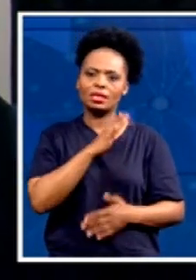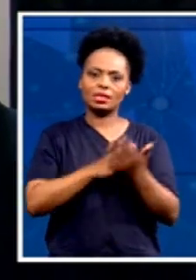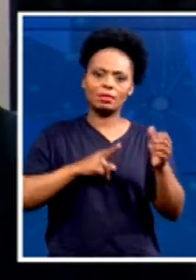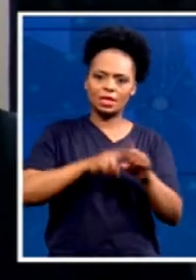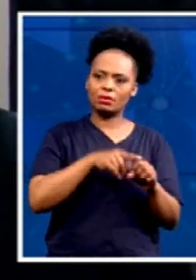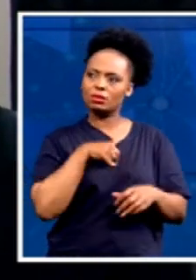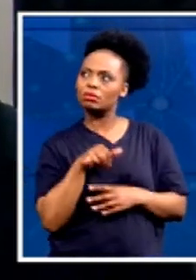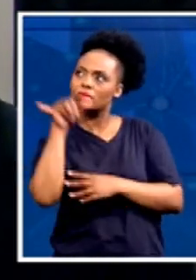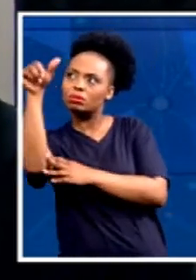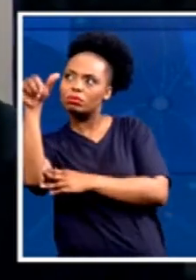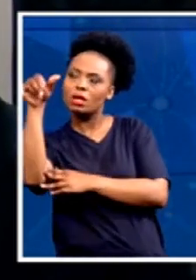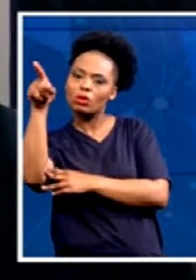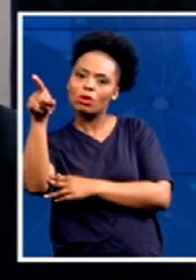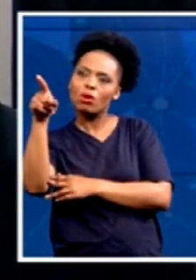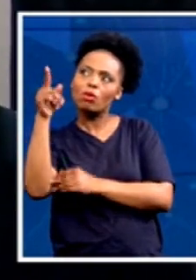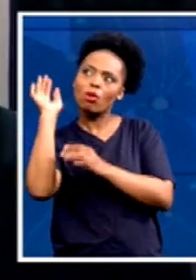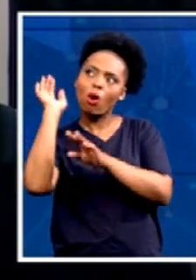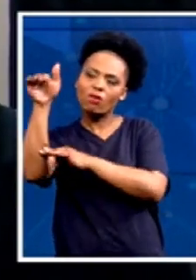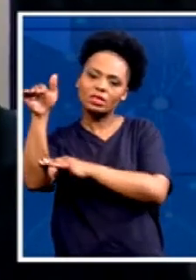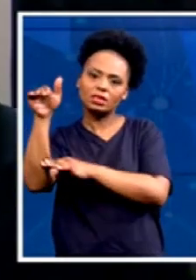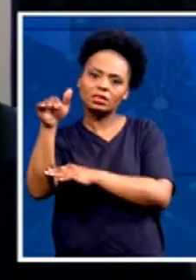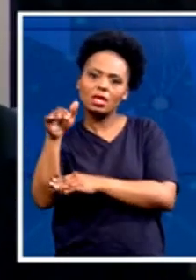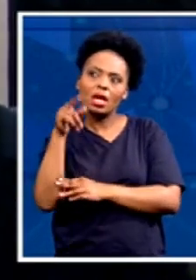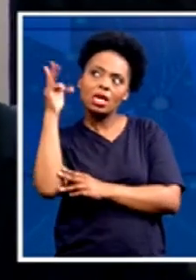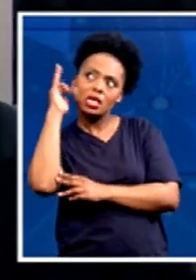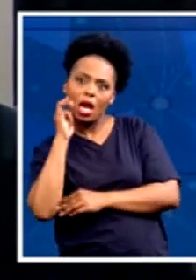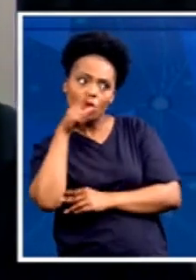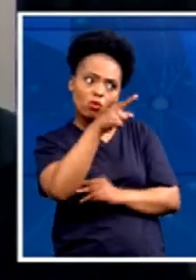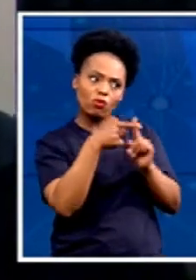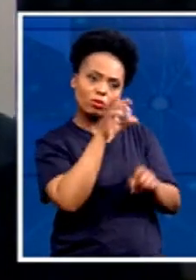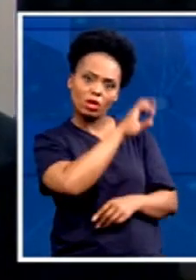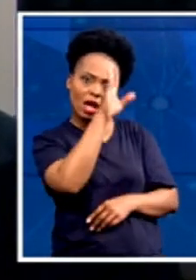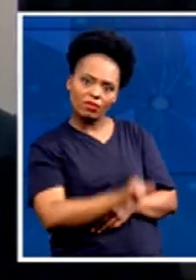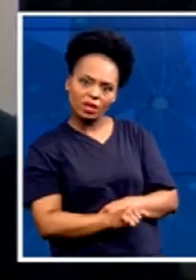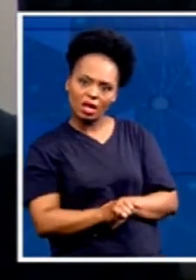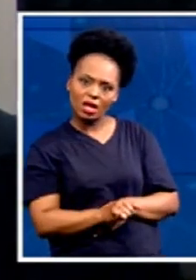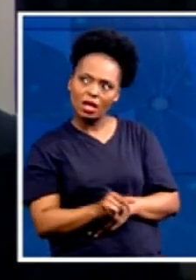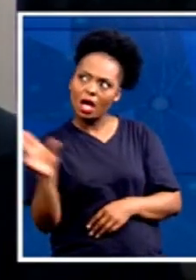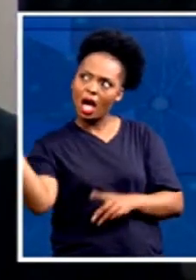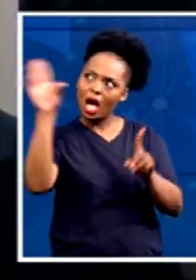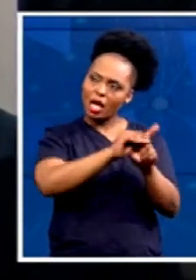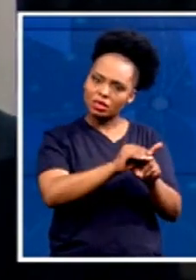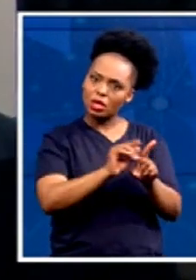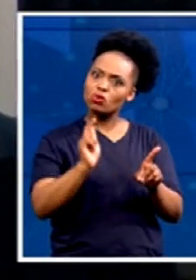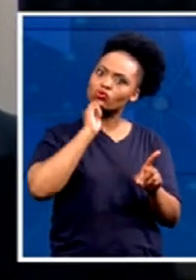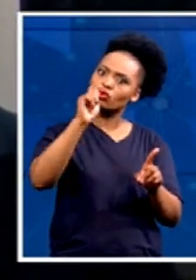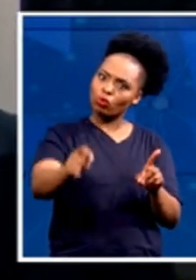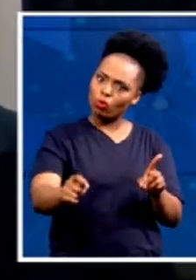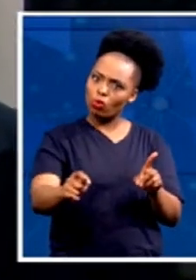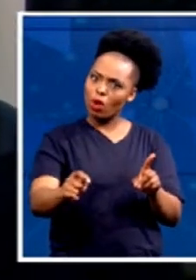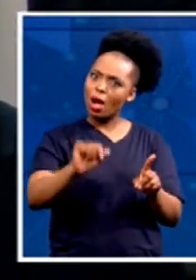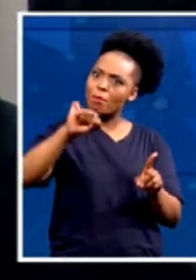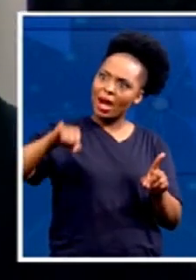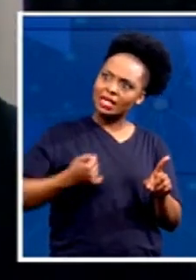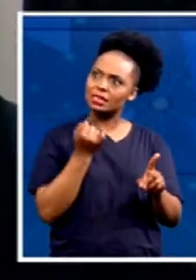Zuma presidency, the first question is, but is it true that your president's got four wives? And then I said, yes, but